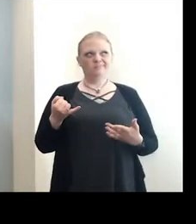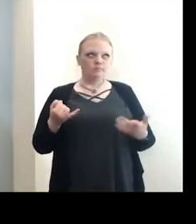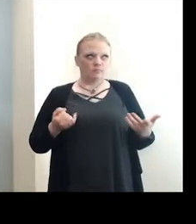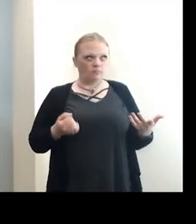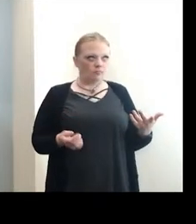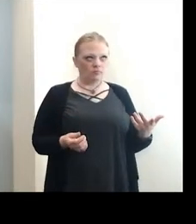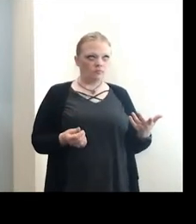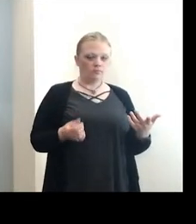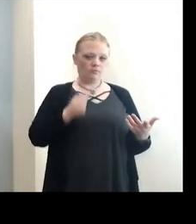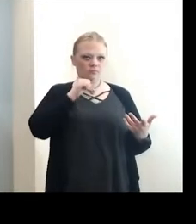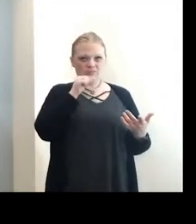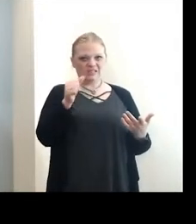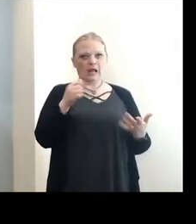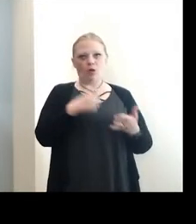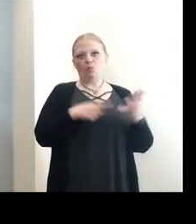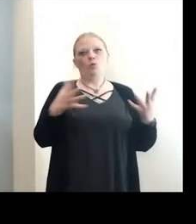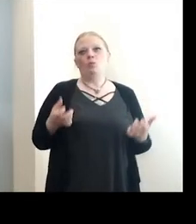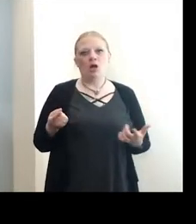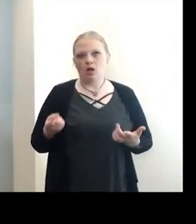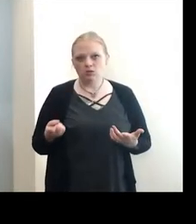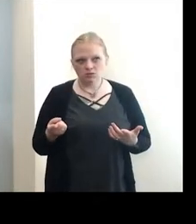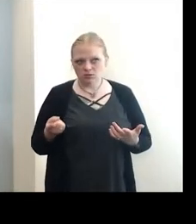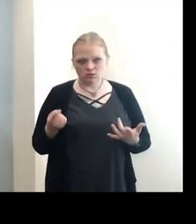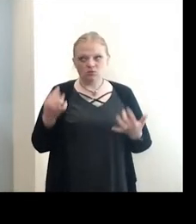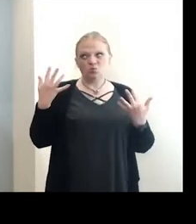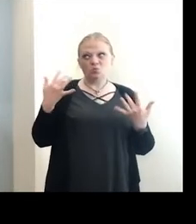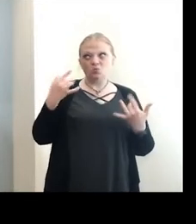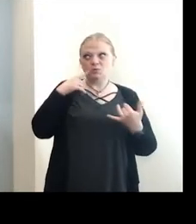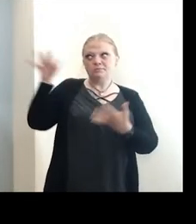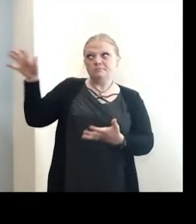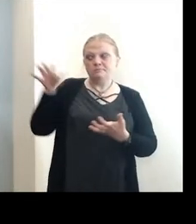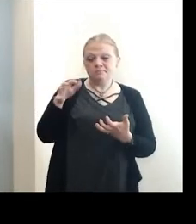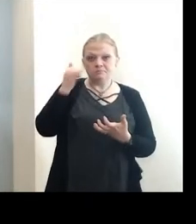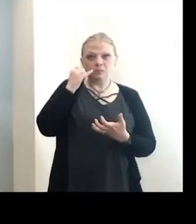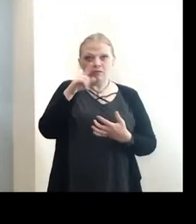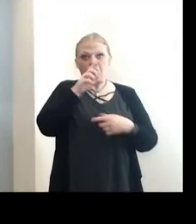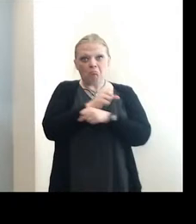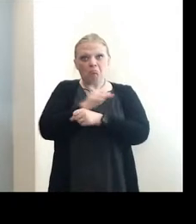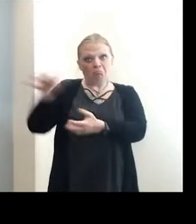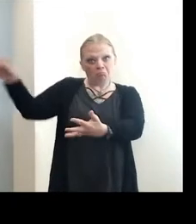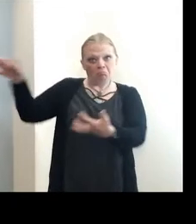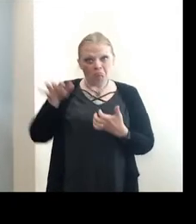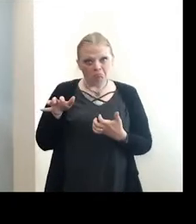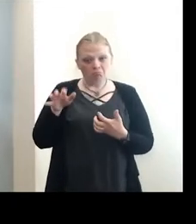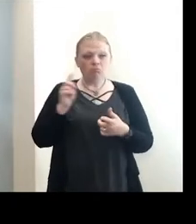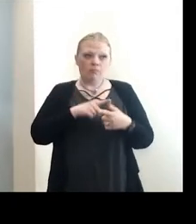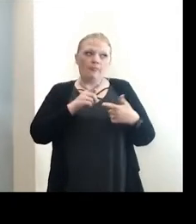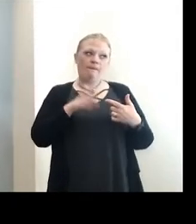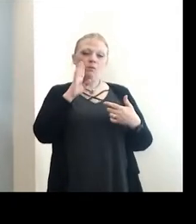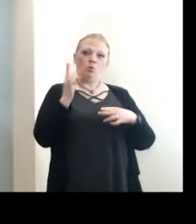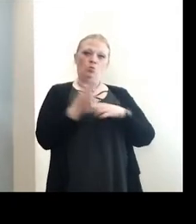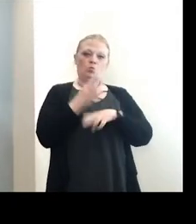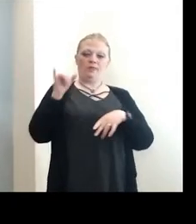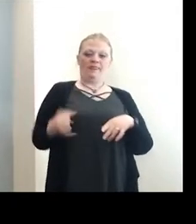definitely not where we'd want to be. We're still waiting for more supply of that. And if we get more supply of it, we will be doing that not only in the